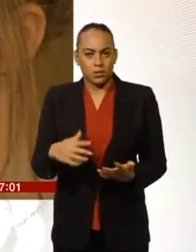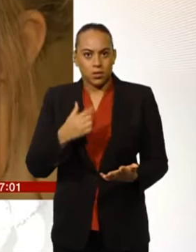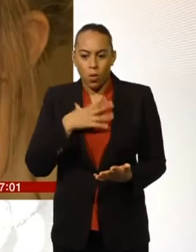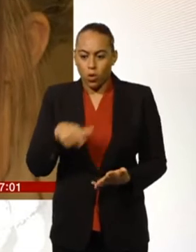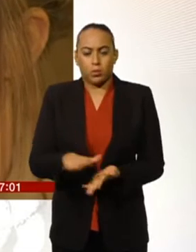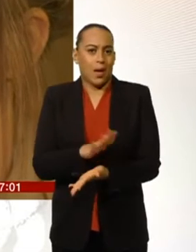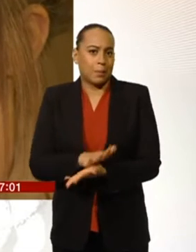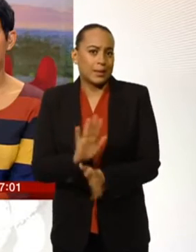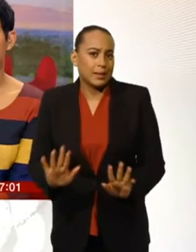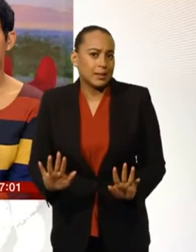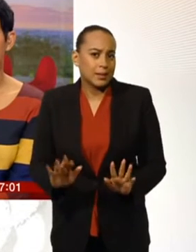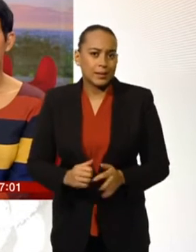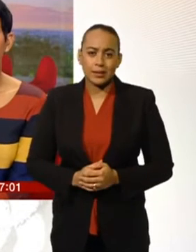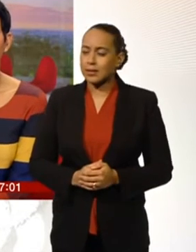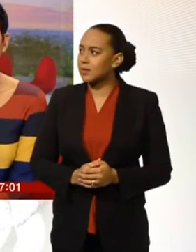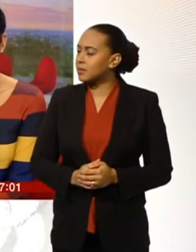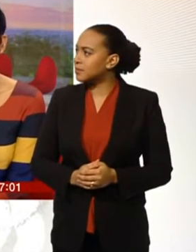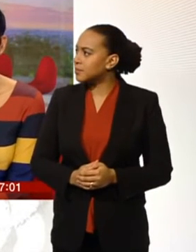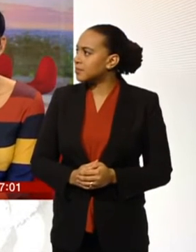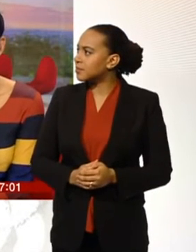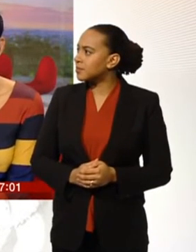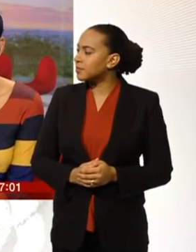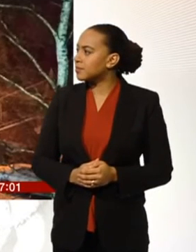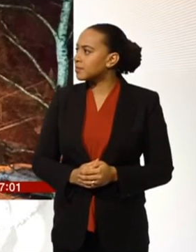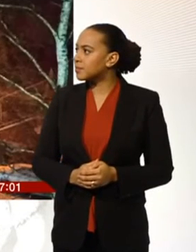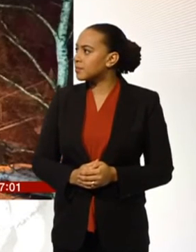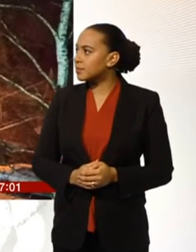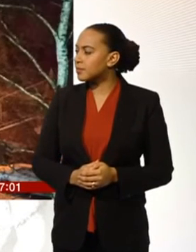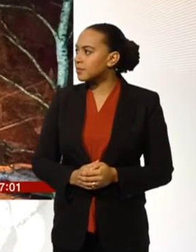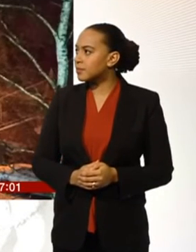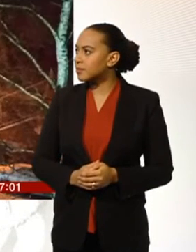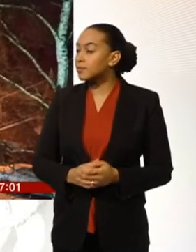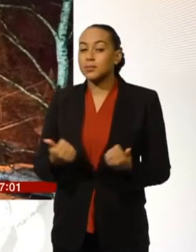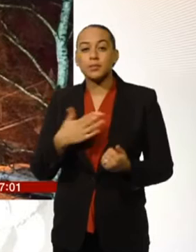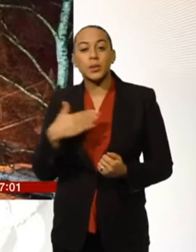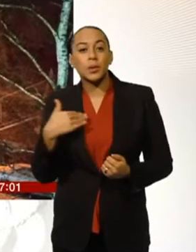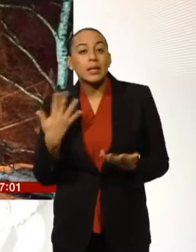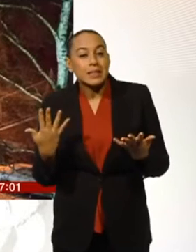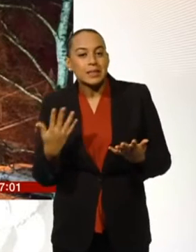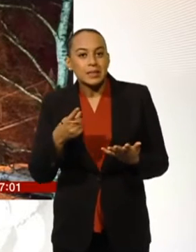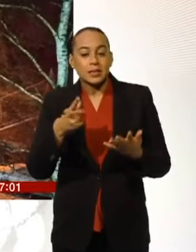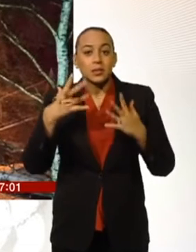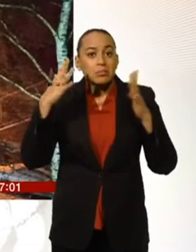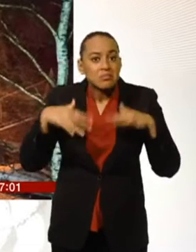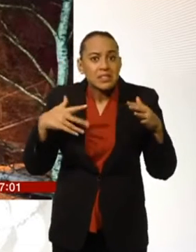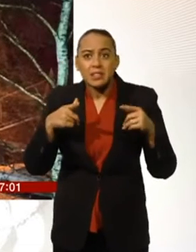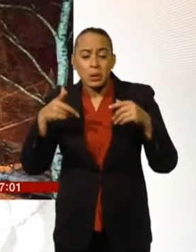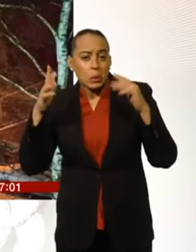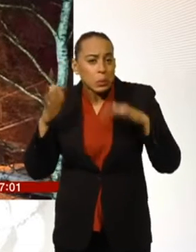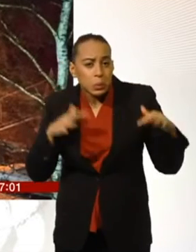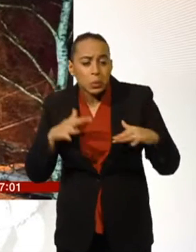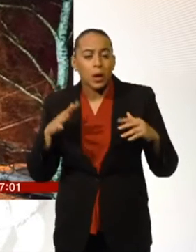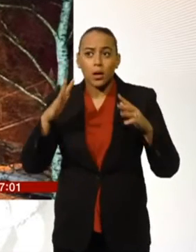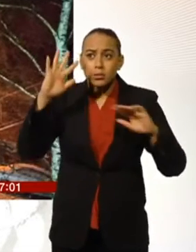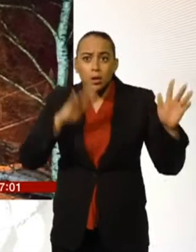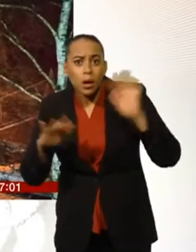just want her to be happy. And Matt, how's the weather for us? Good morning. If you've not got rain, sleet, snow, it's ice